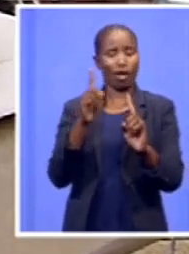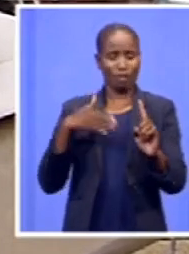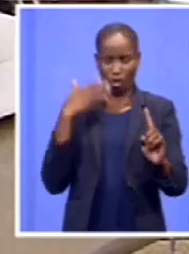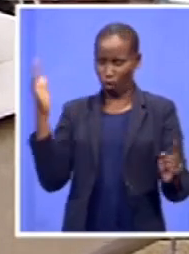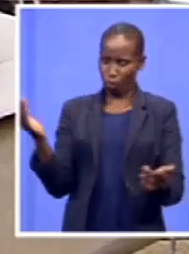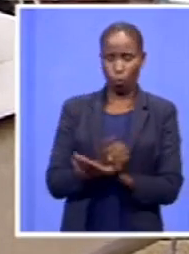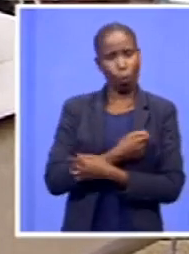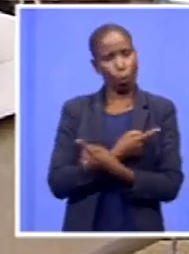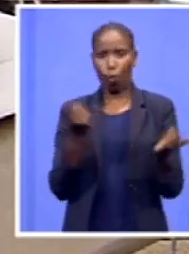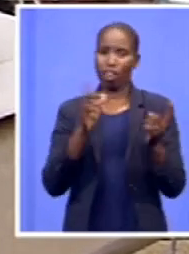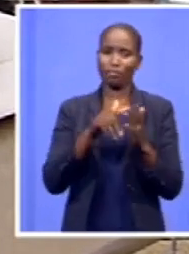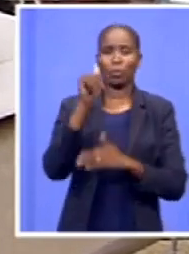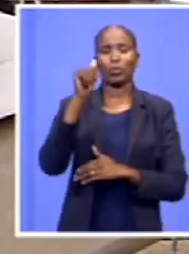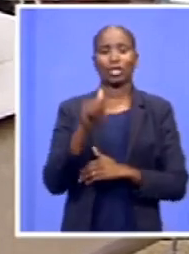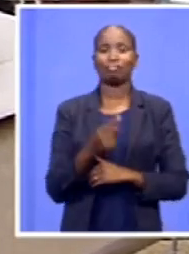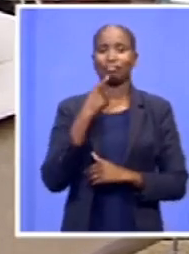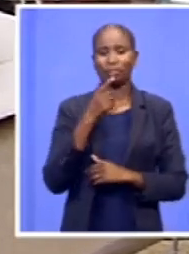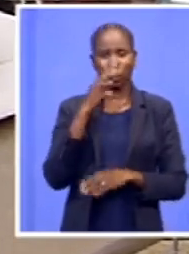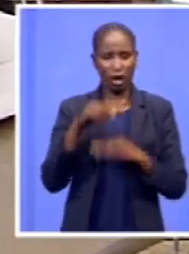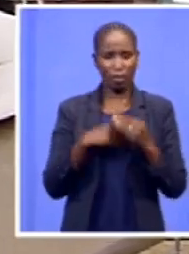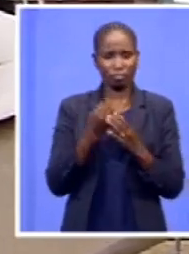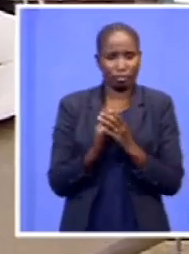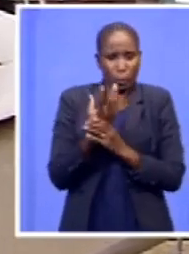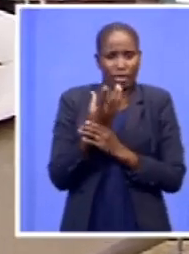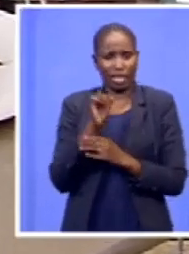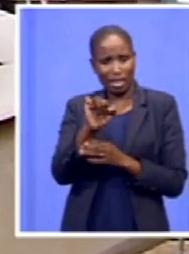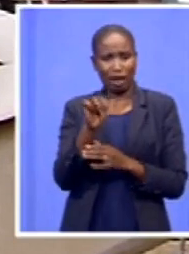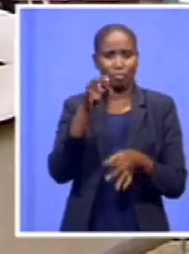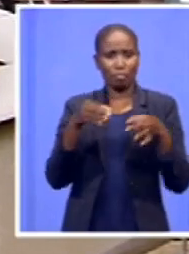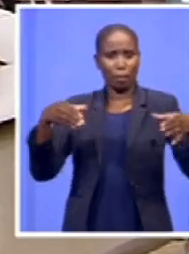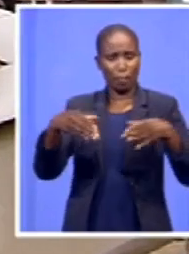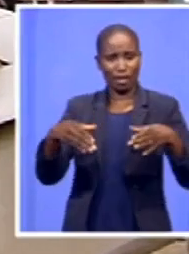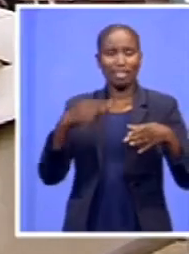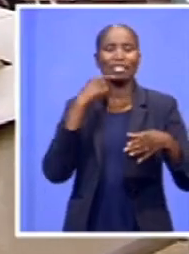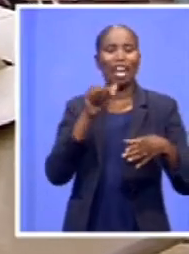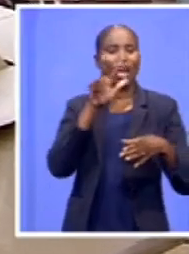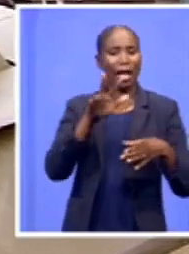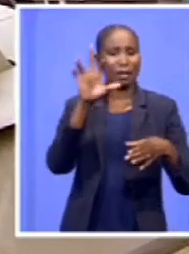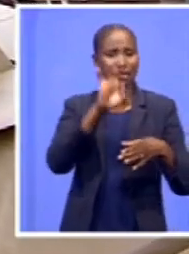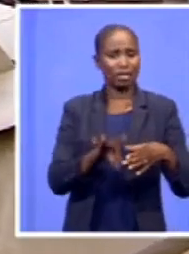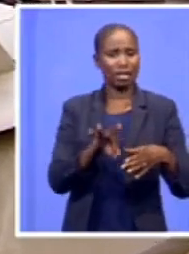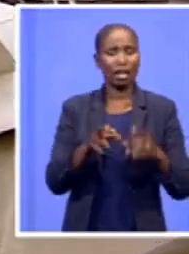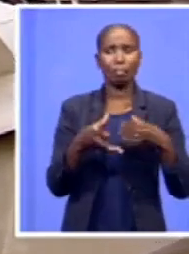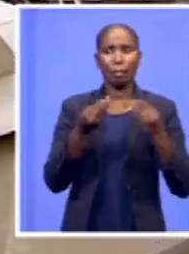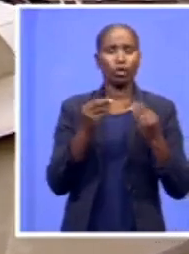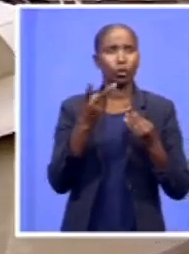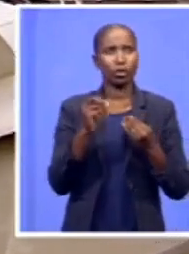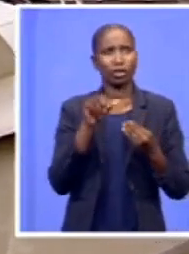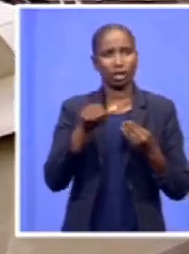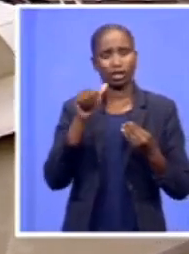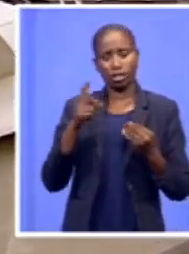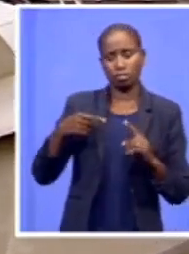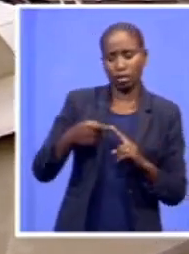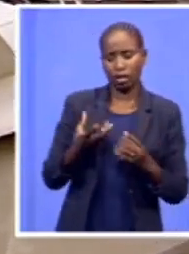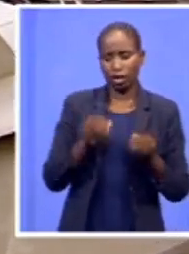spoke about the growth of the party at the polls, 8%, around 8% in 2016 to around 10.8% in last